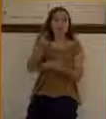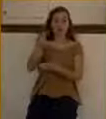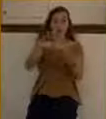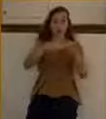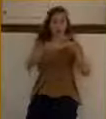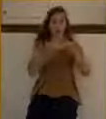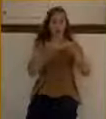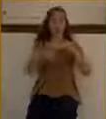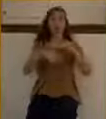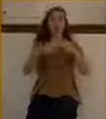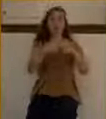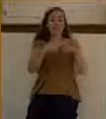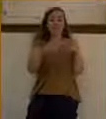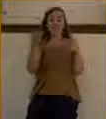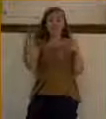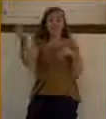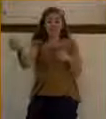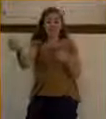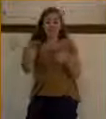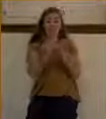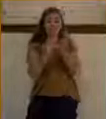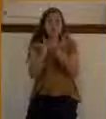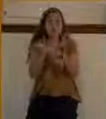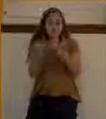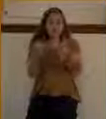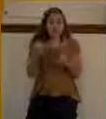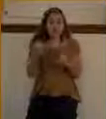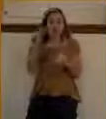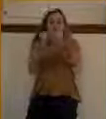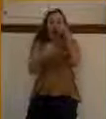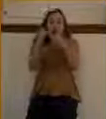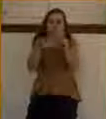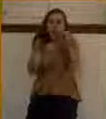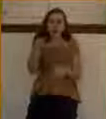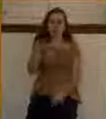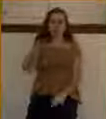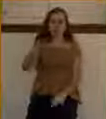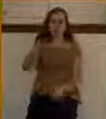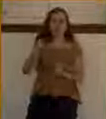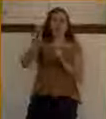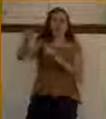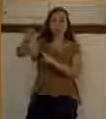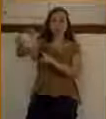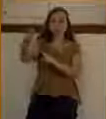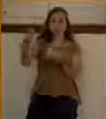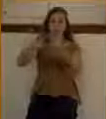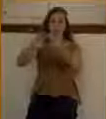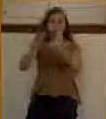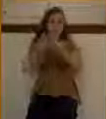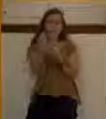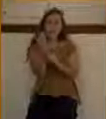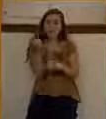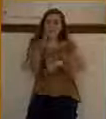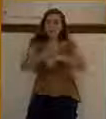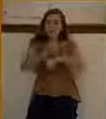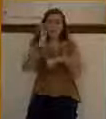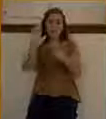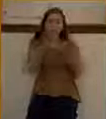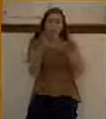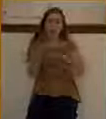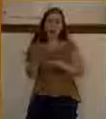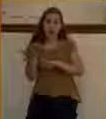that Jesus is making his final journey to Jerusalem. In just a few days, he's going to die for the sin of mankind.